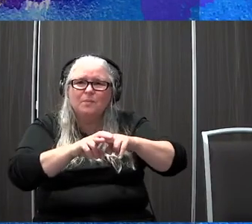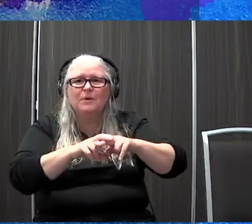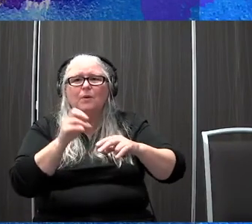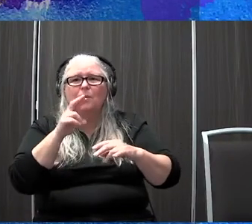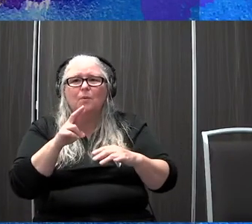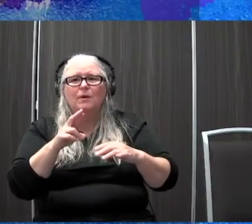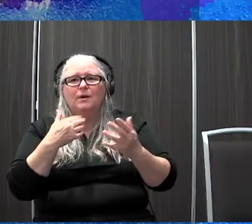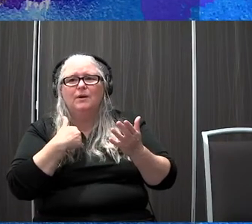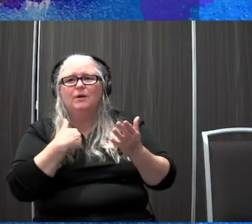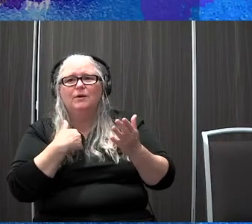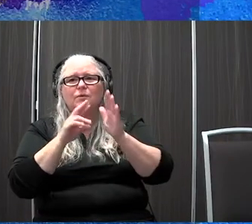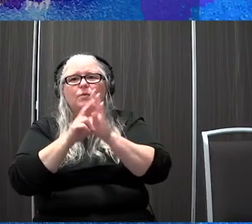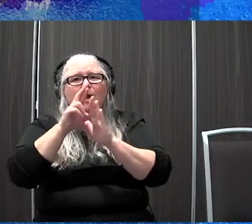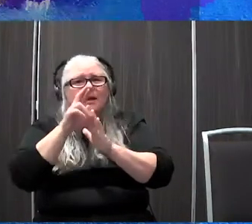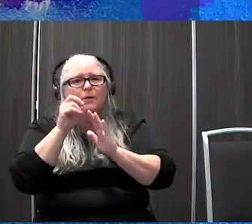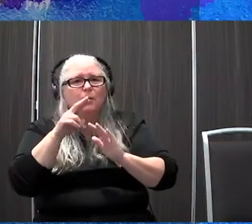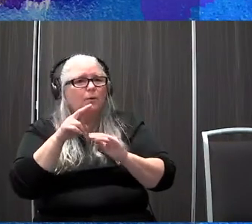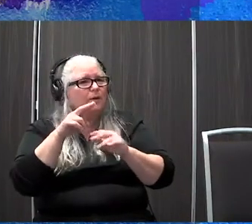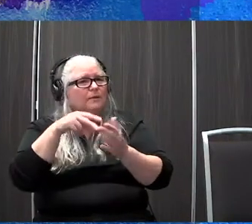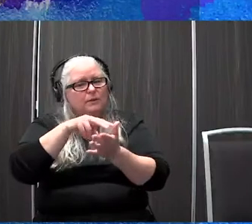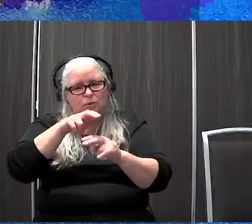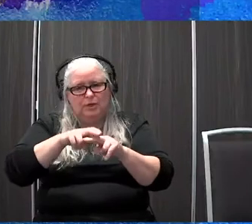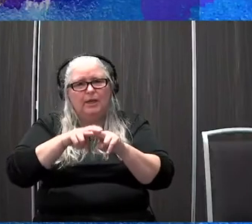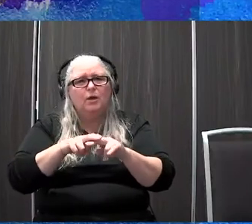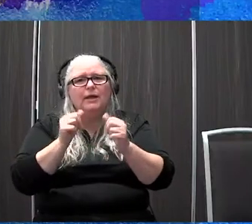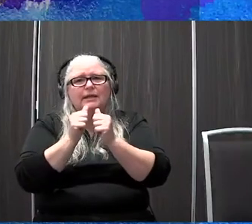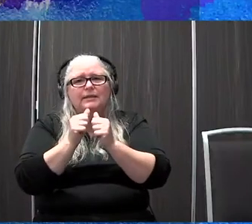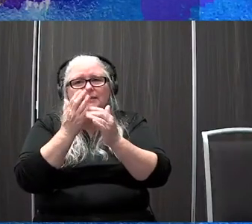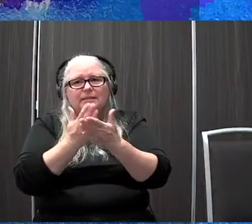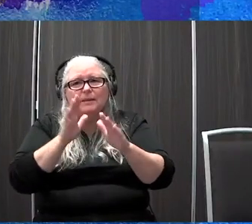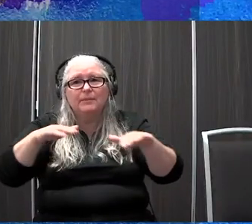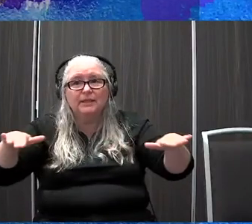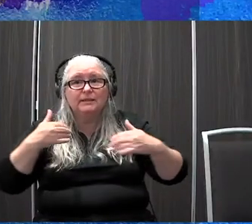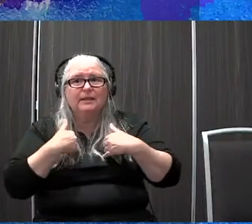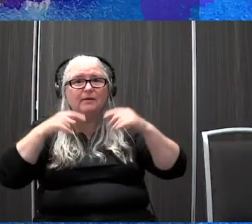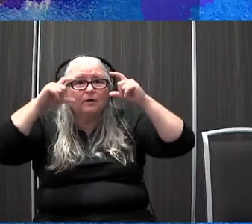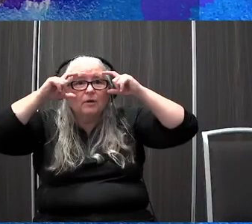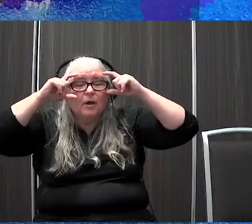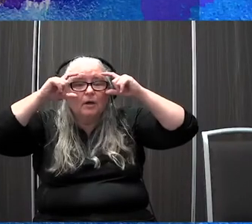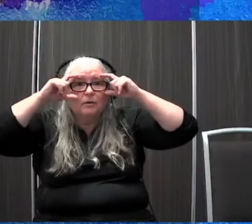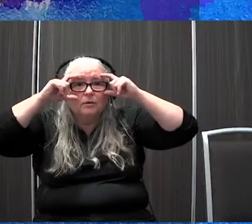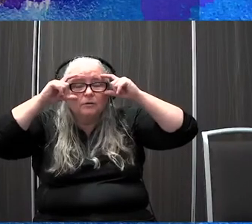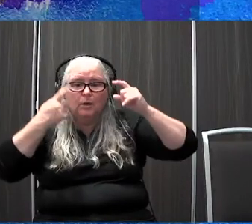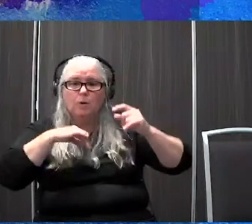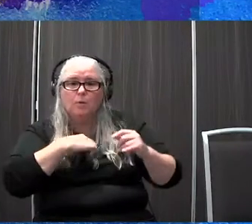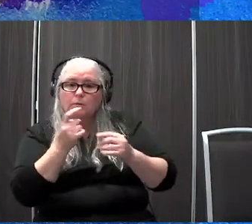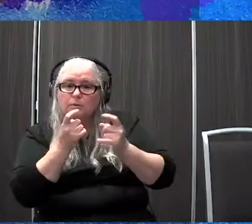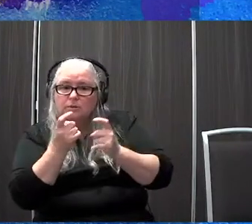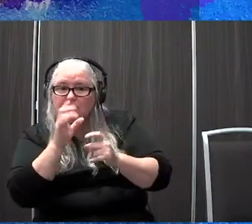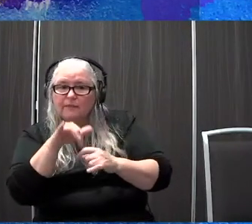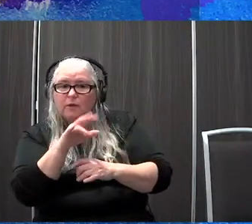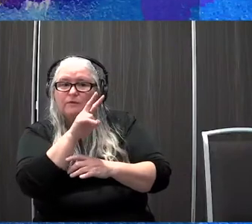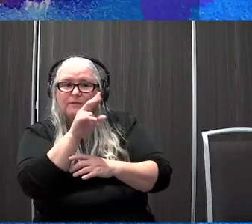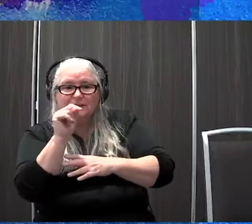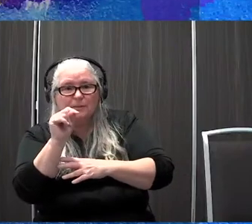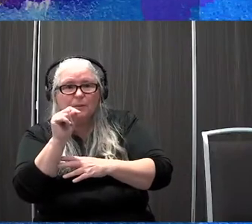movement. You can see in these pictures, um, some of the kids are wearing goggles. And again, we're monitoring that vestibular ocular reflex. Um, we have